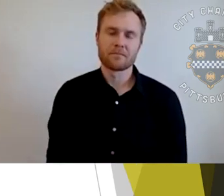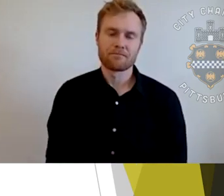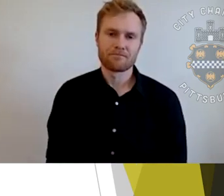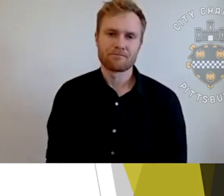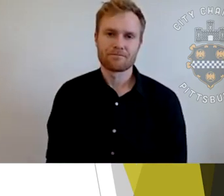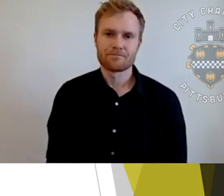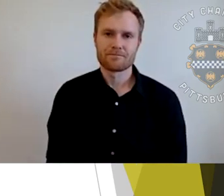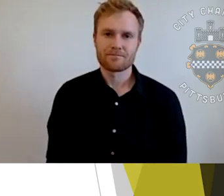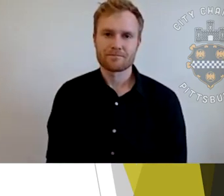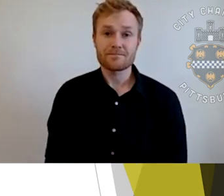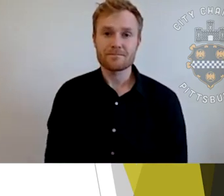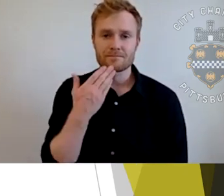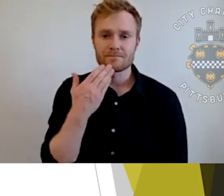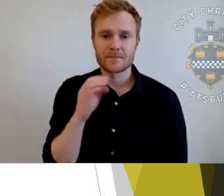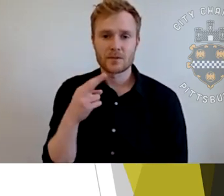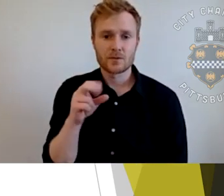Thanks, Chris.